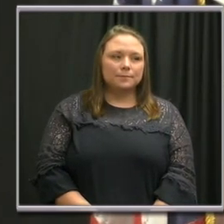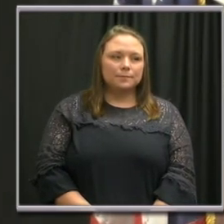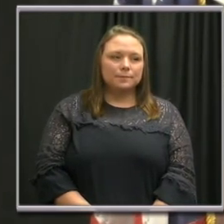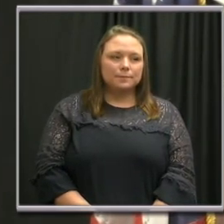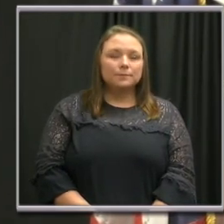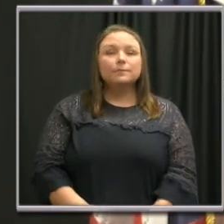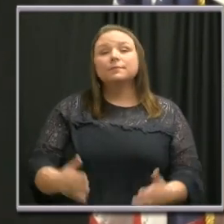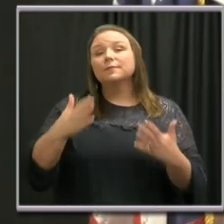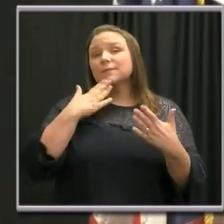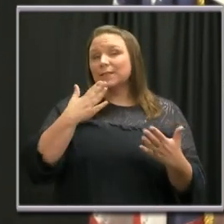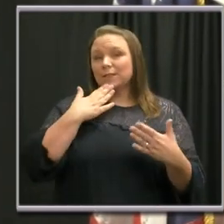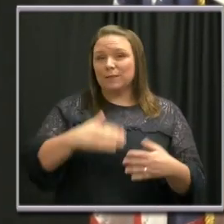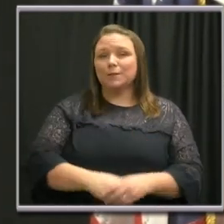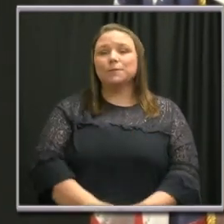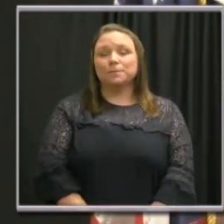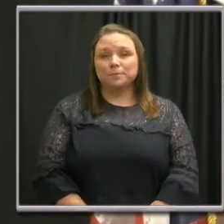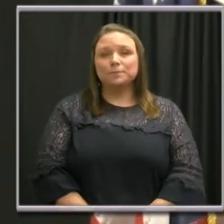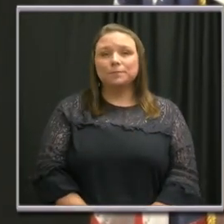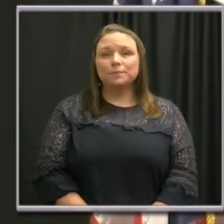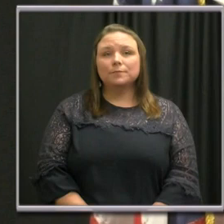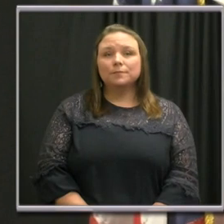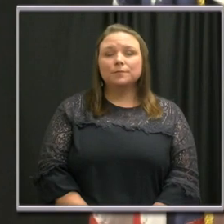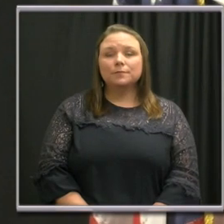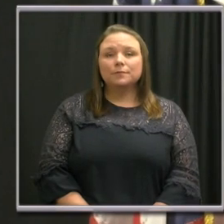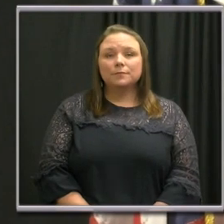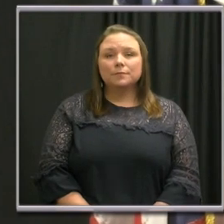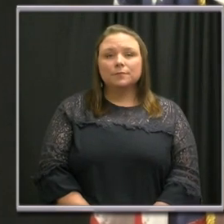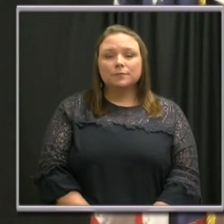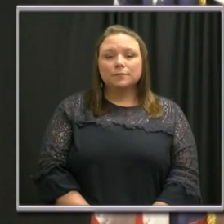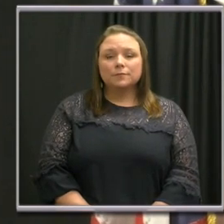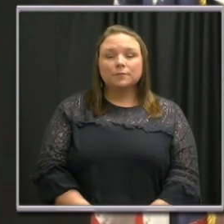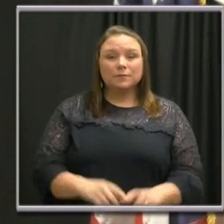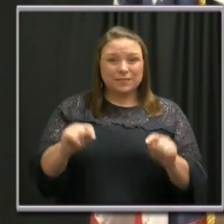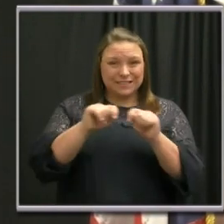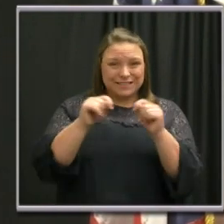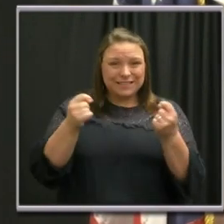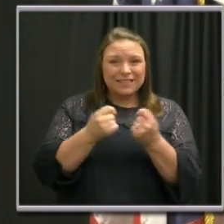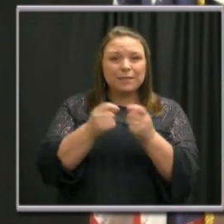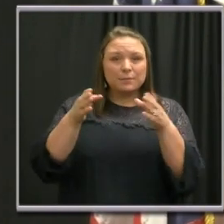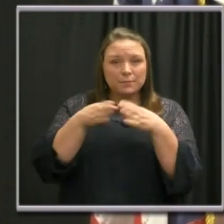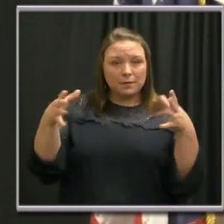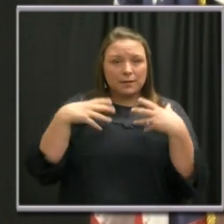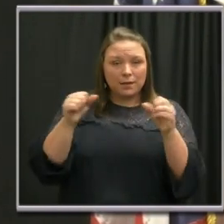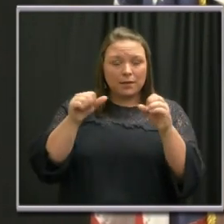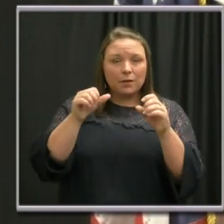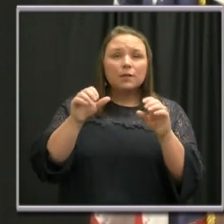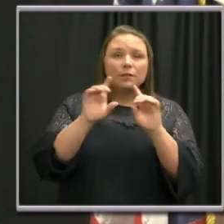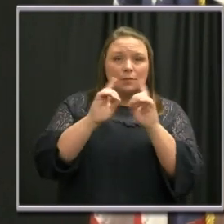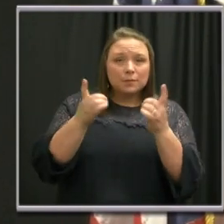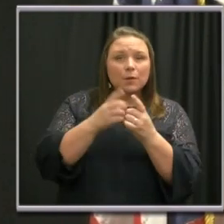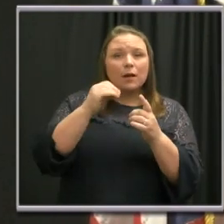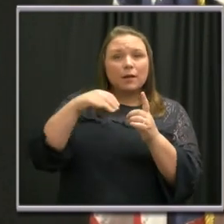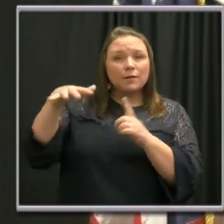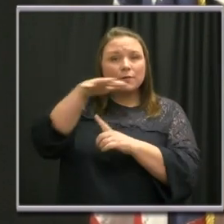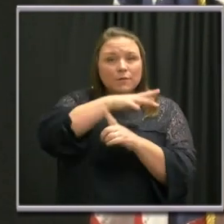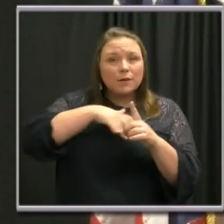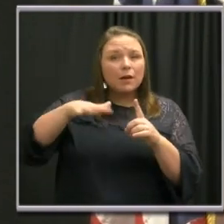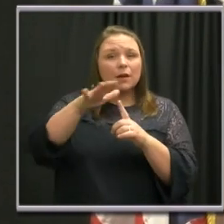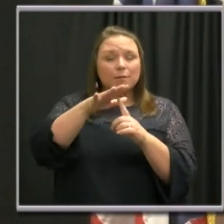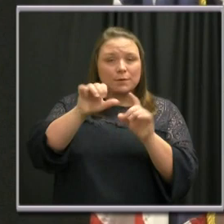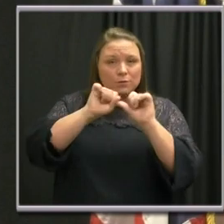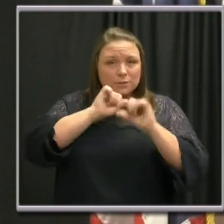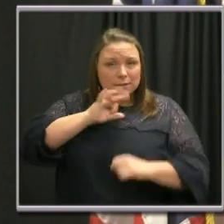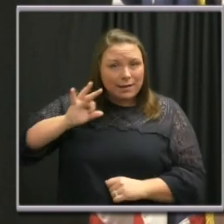Thank you. Teams of Metro Public Health Department, Environmental Bureau staff, and